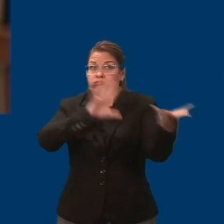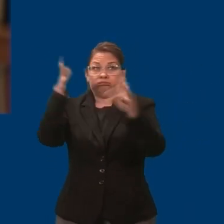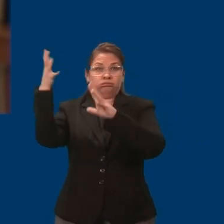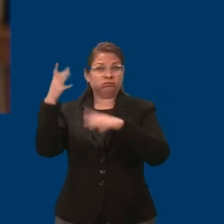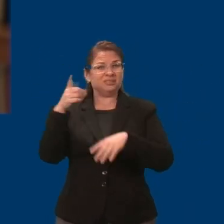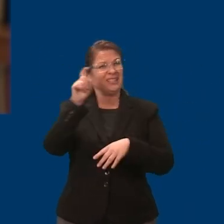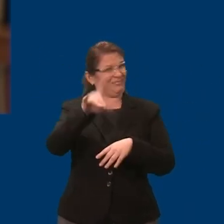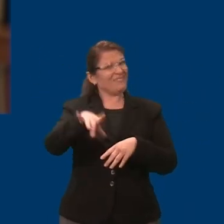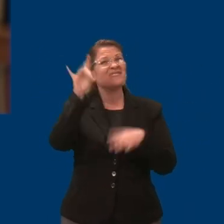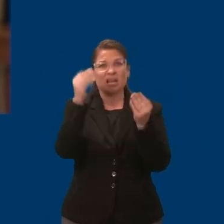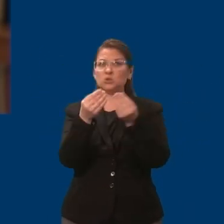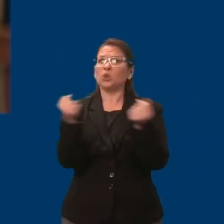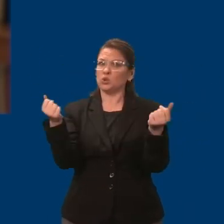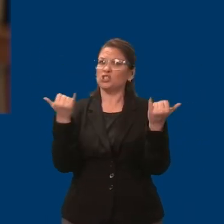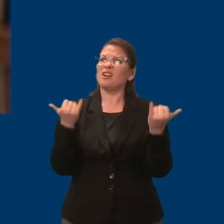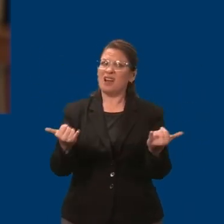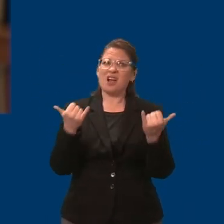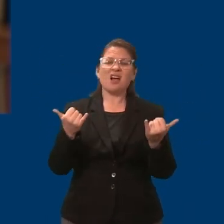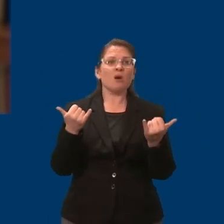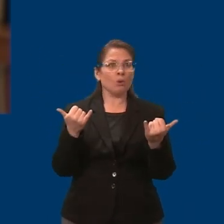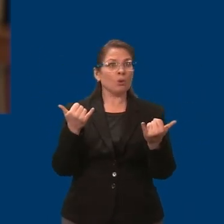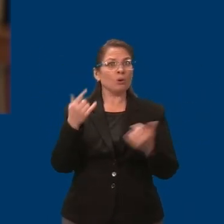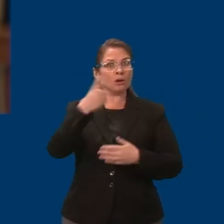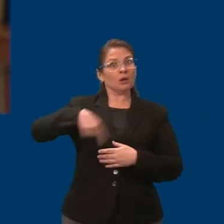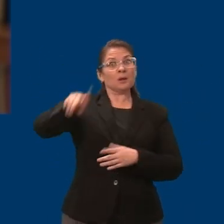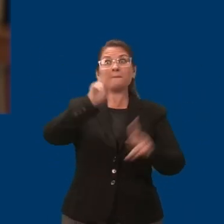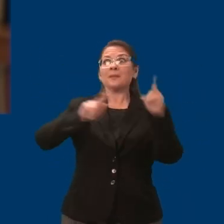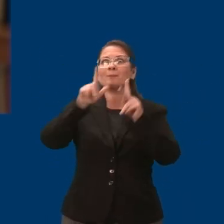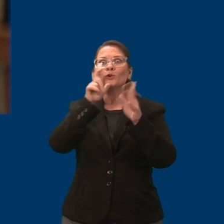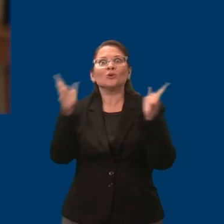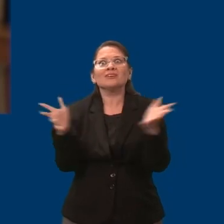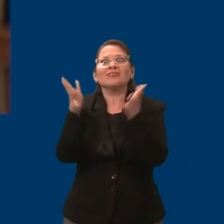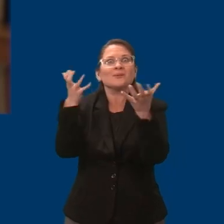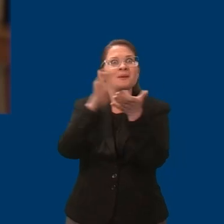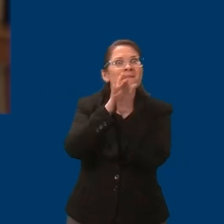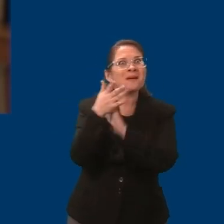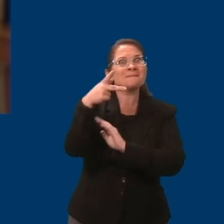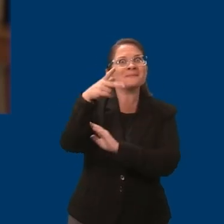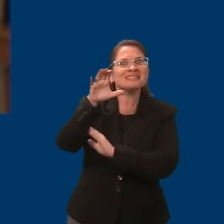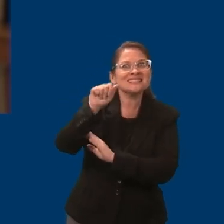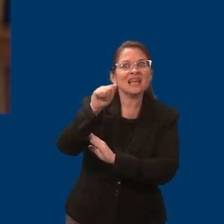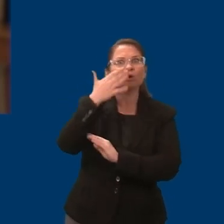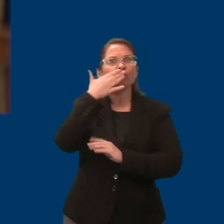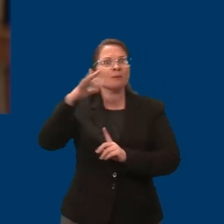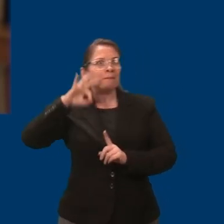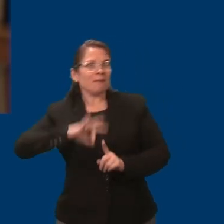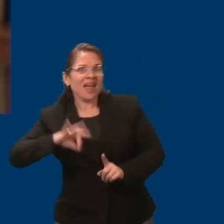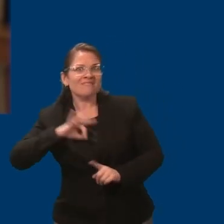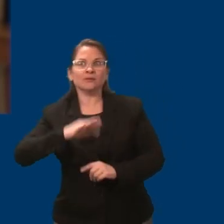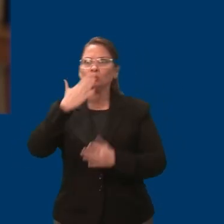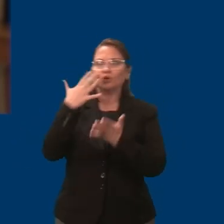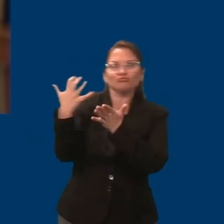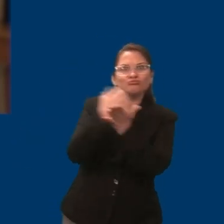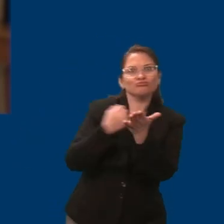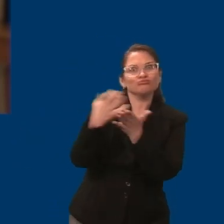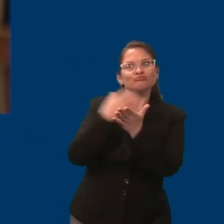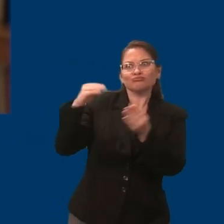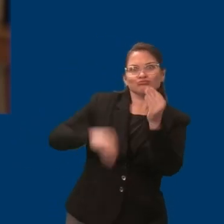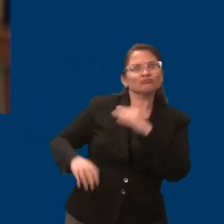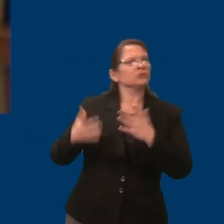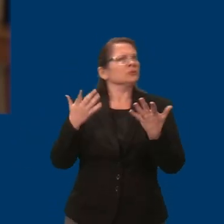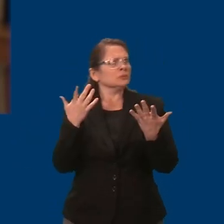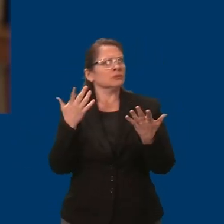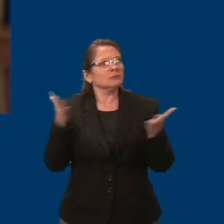desirable career opportunity with sustainable wages and benefits to attract quality reliable home care workers?